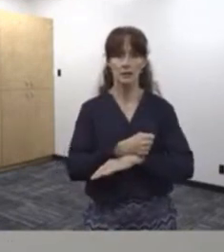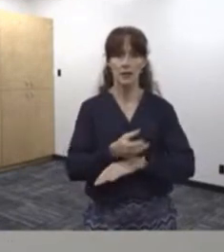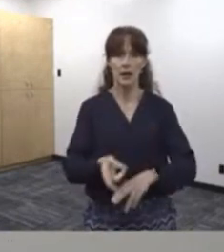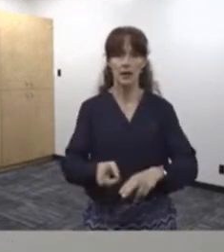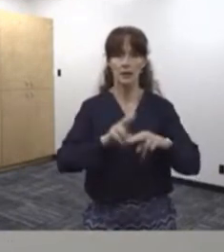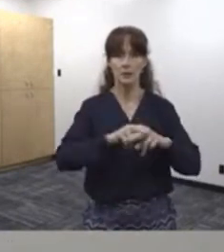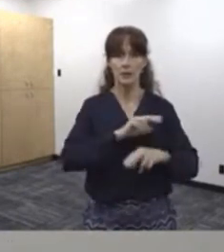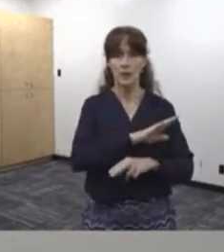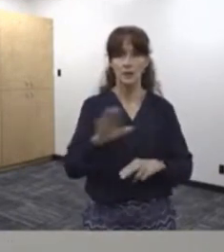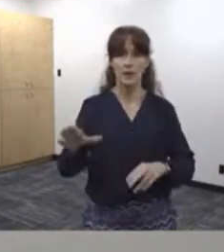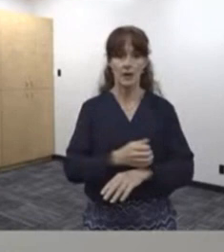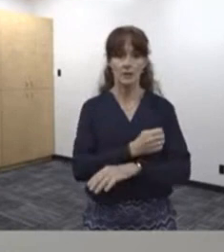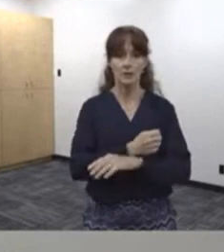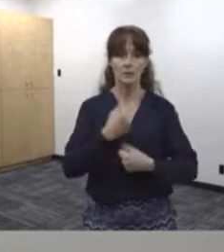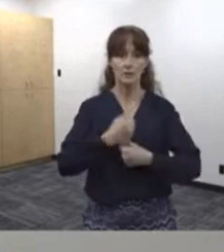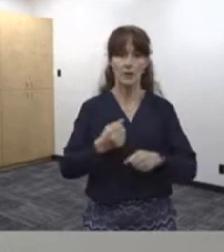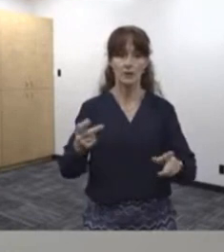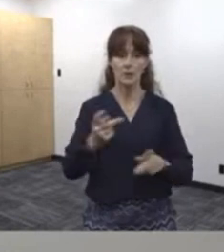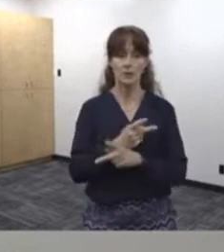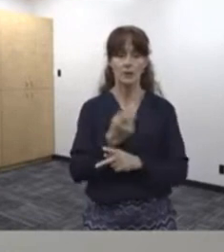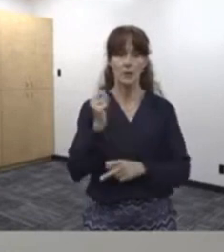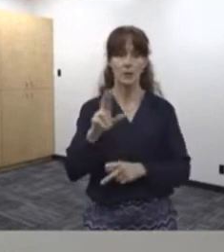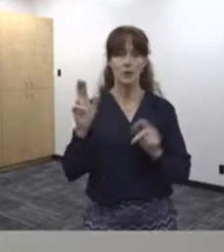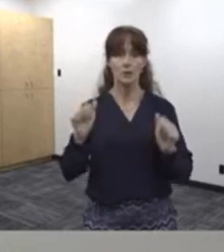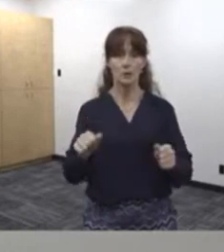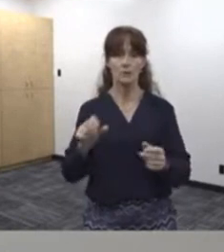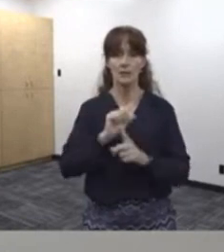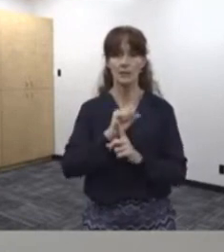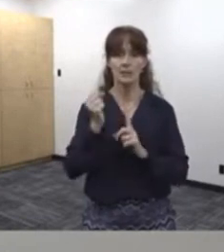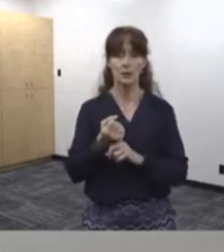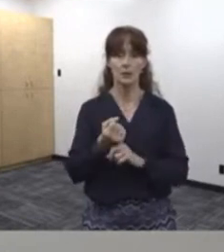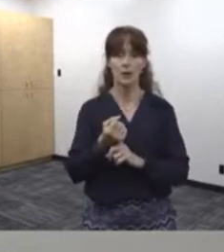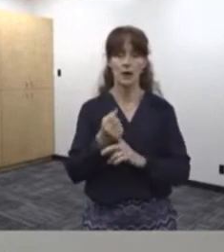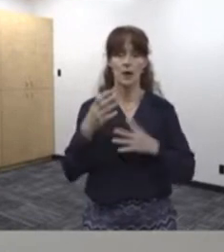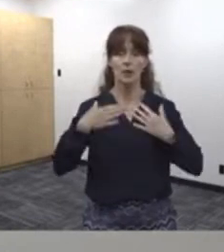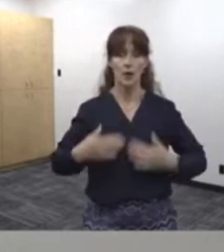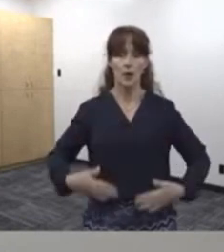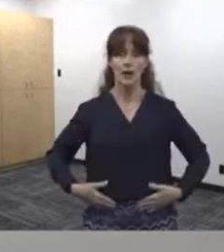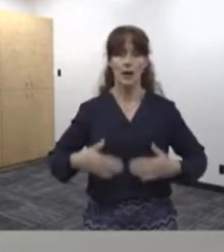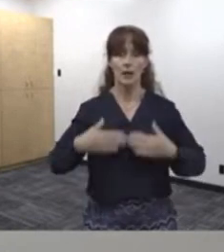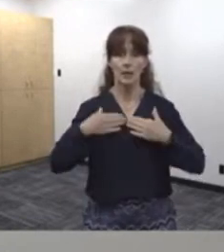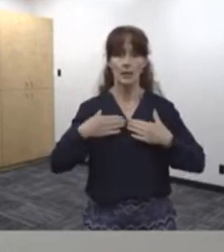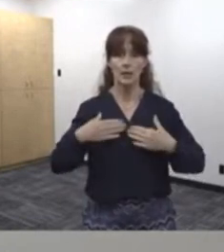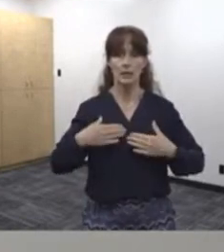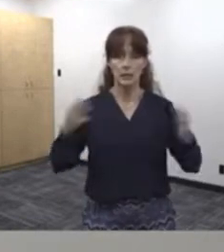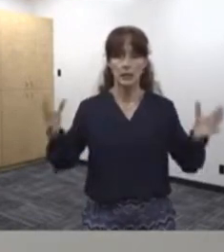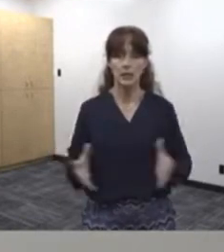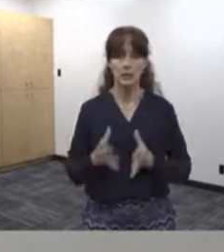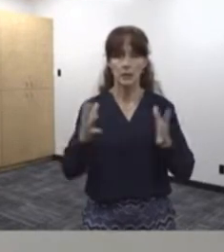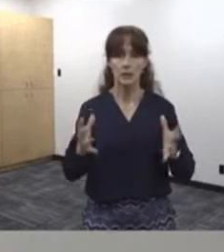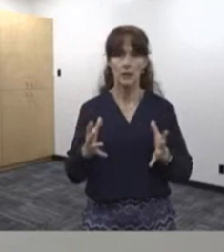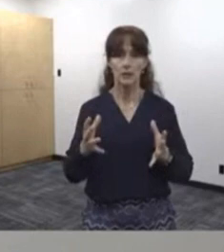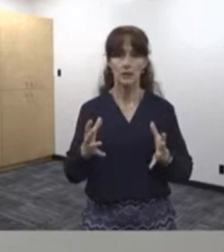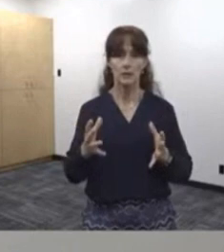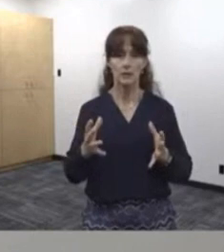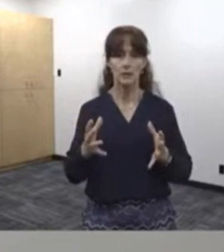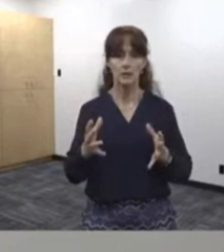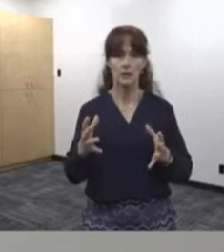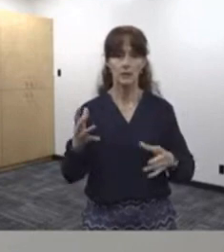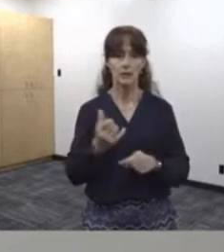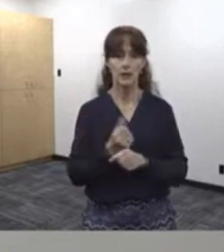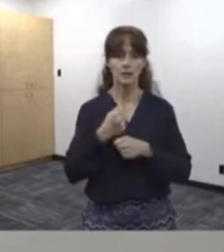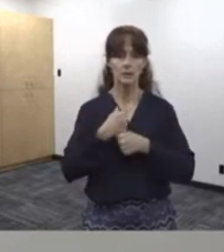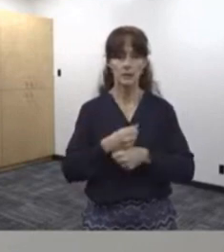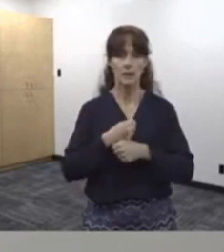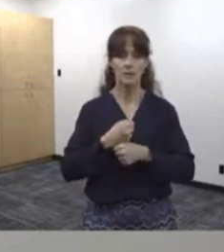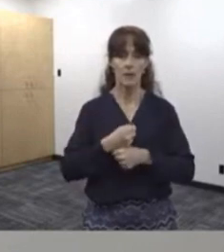increase their cancer and make it worse. It could put a situation where their body is encouraged to have cancer form.